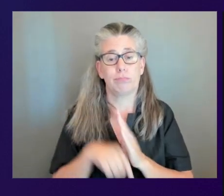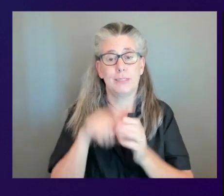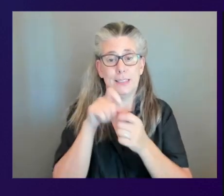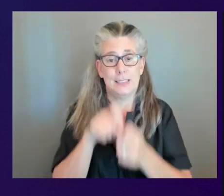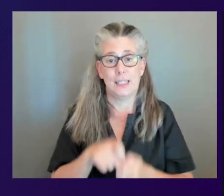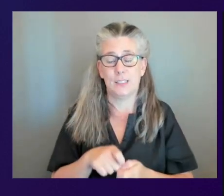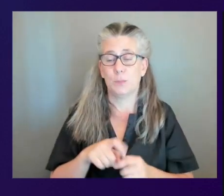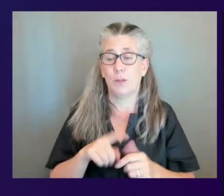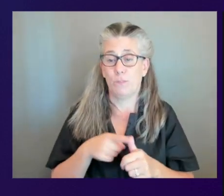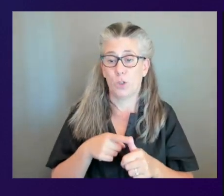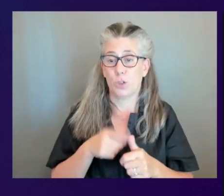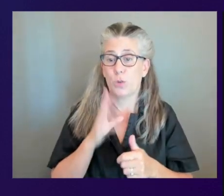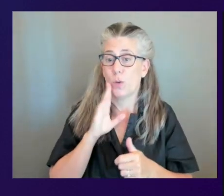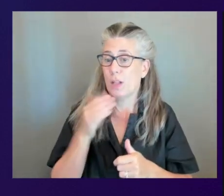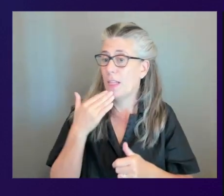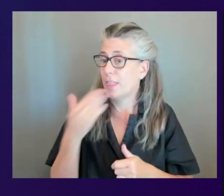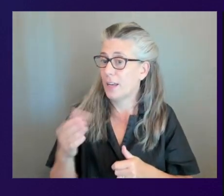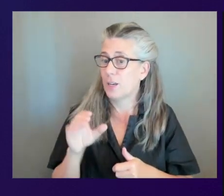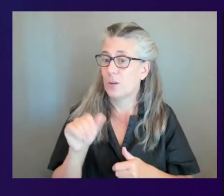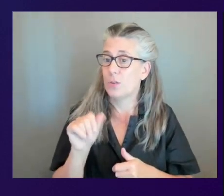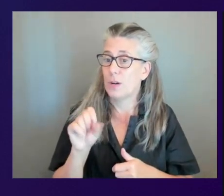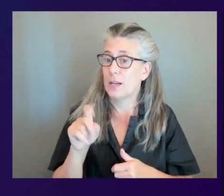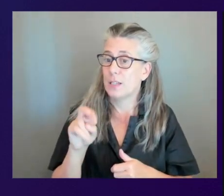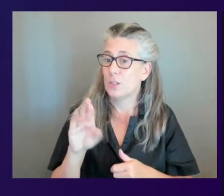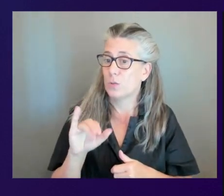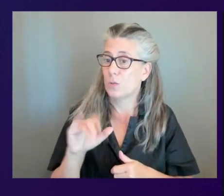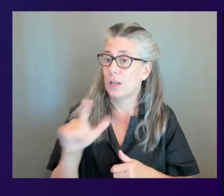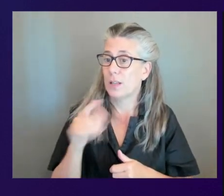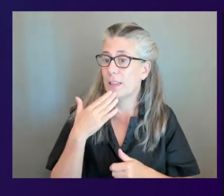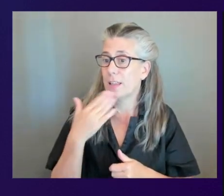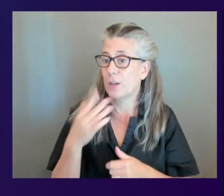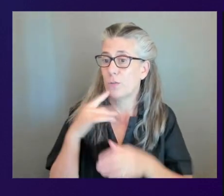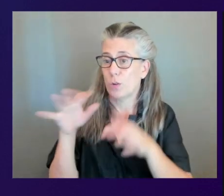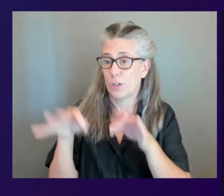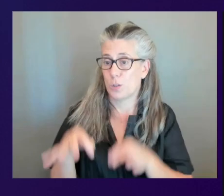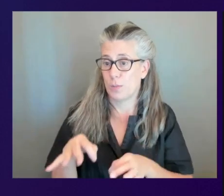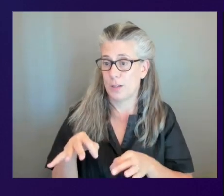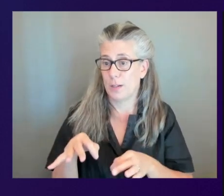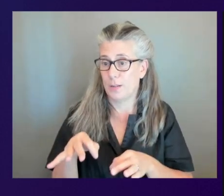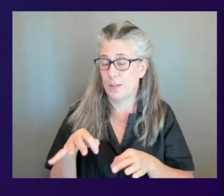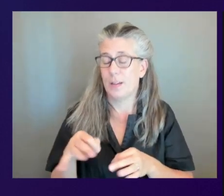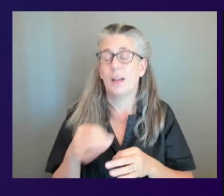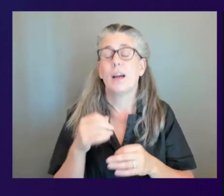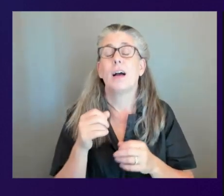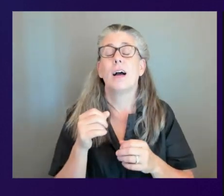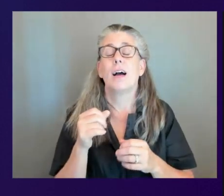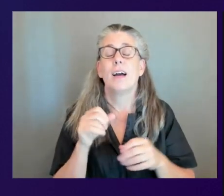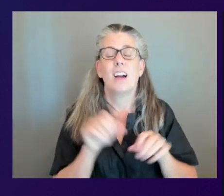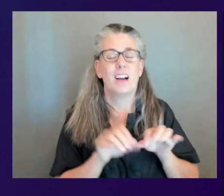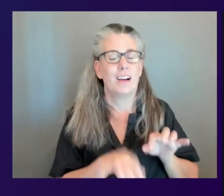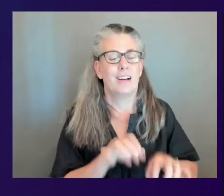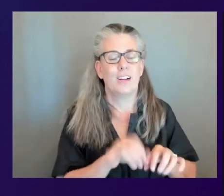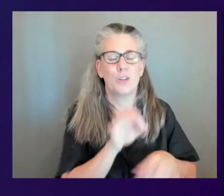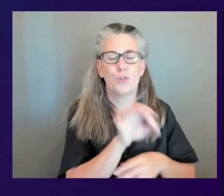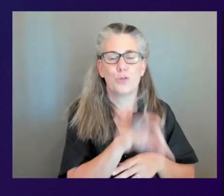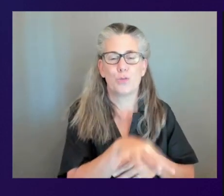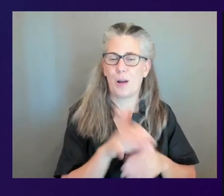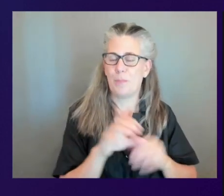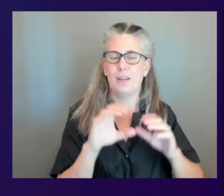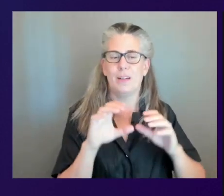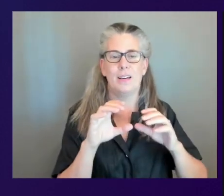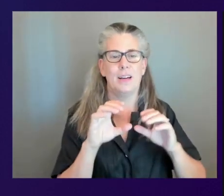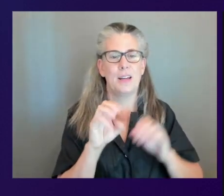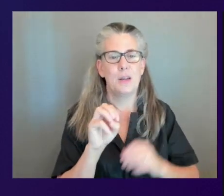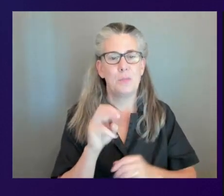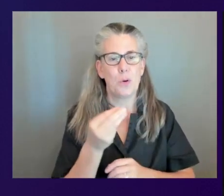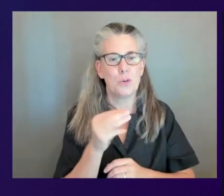asriel for the walkthrough it was wonderful i think everyone in the chat let asriel know he did a great job they're your favorite emoji or something throw throw the heart emojis let's do